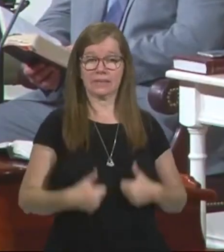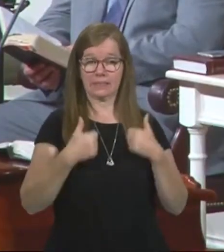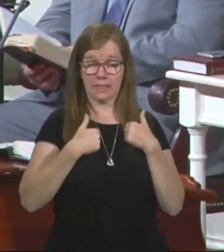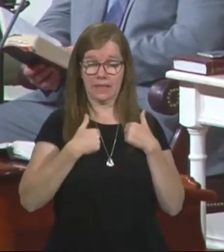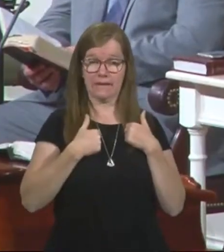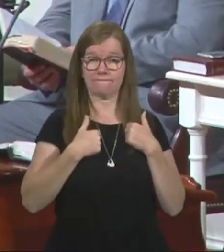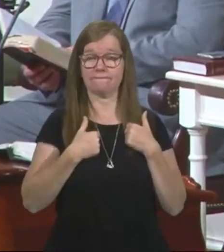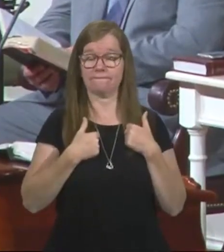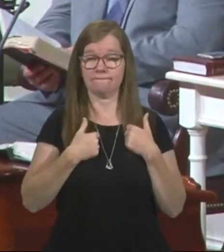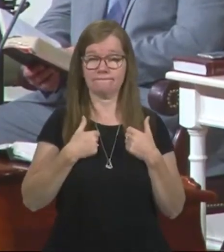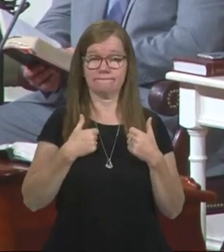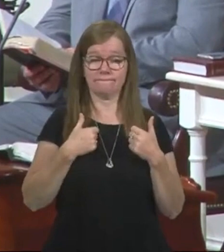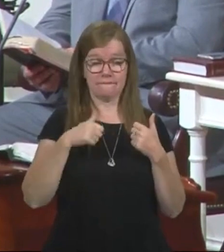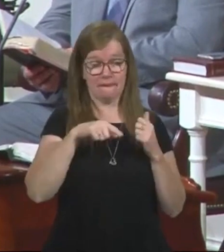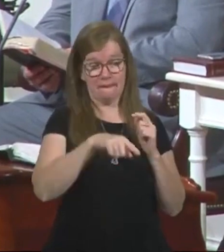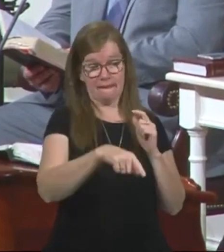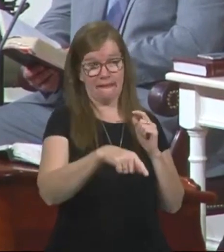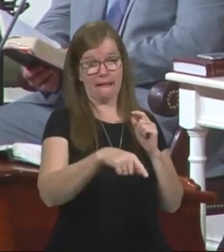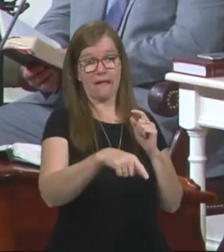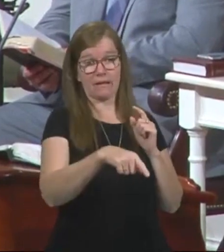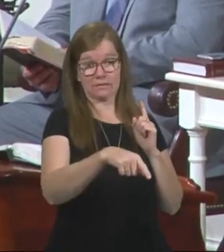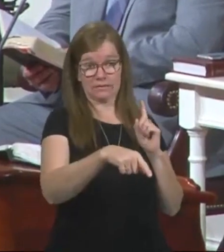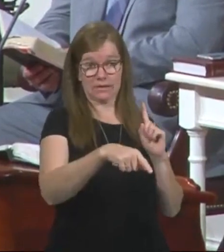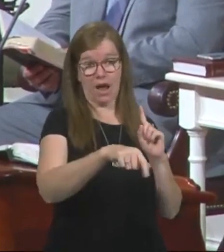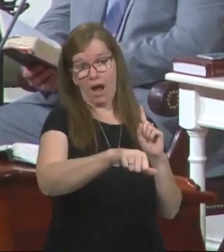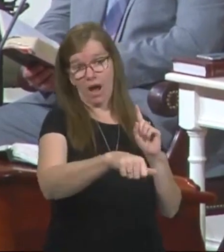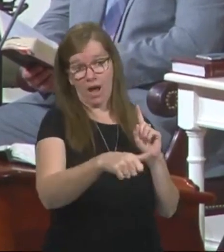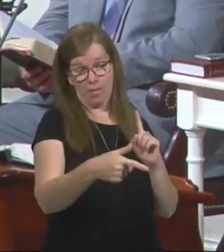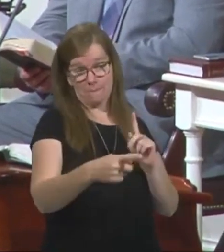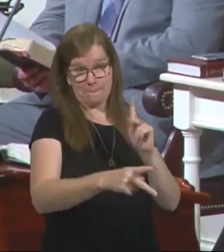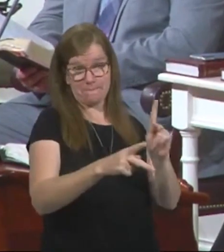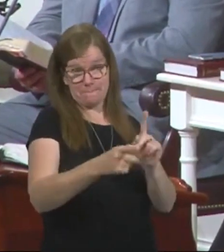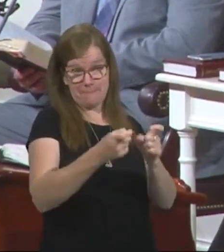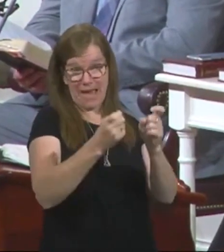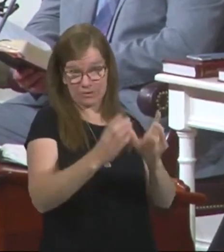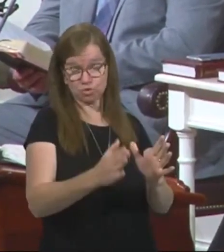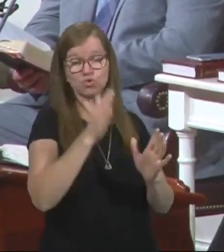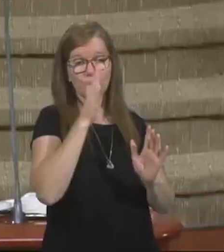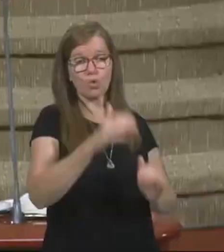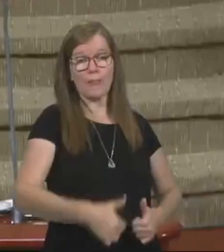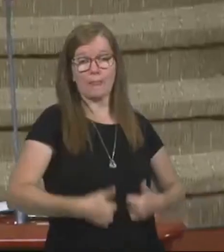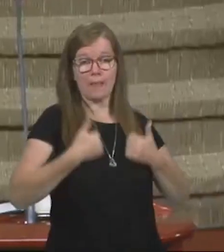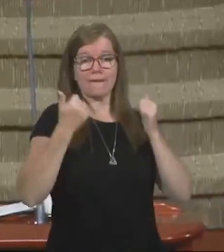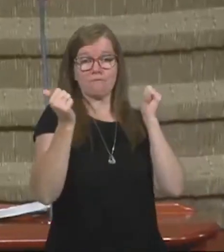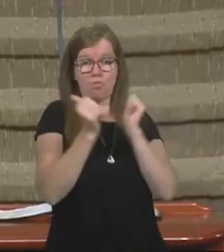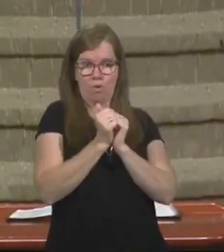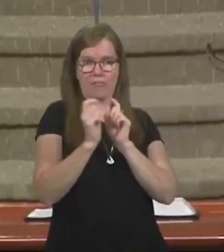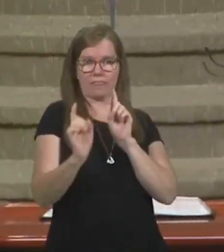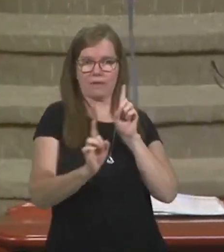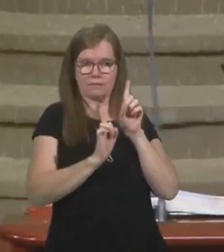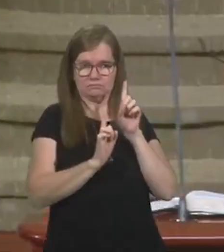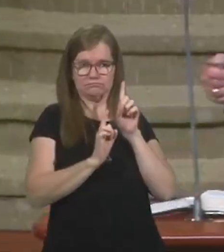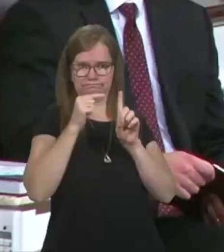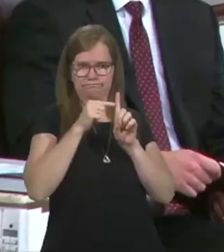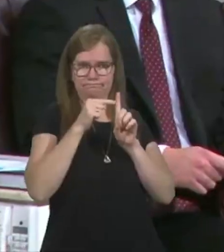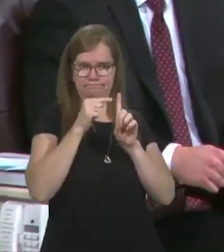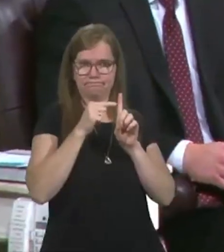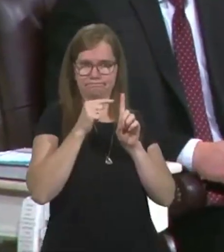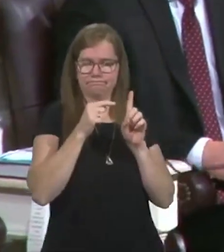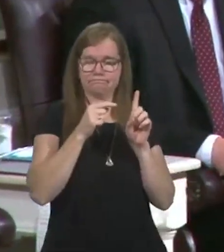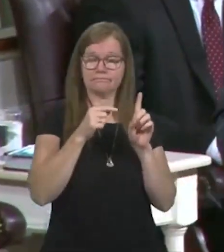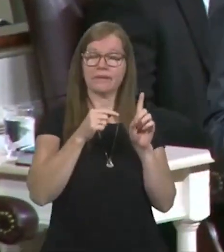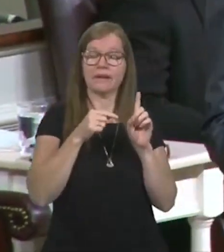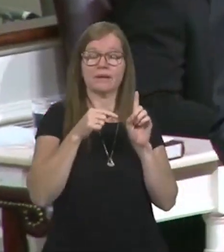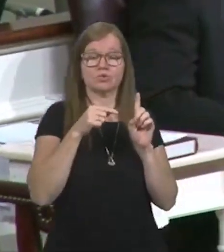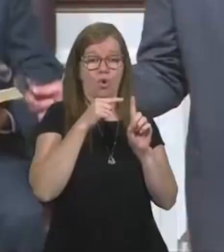owned by this rich man. He would get his wherewithal. He would feed his family from the money that was given to him. And he